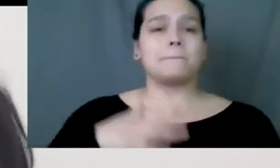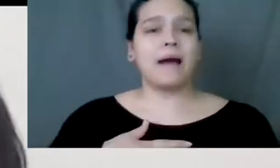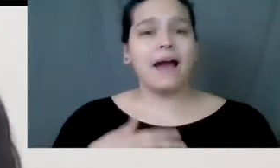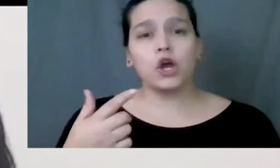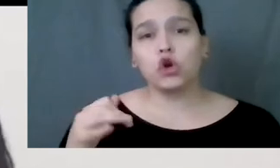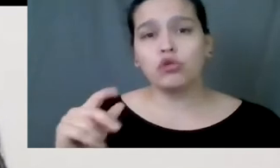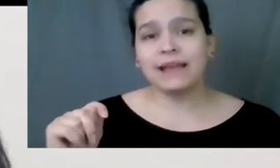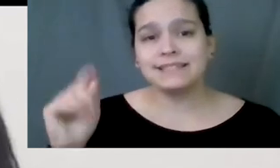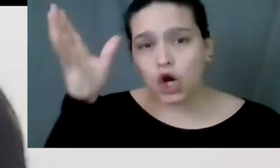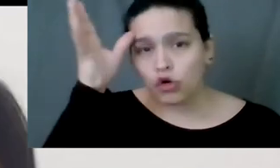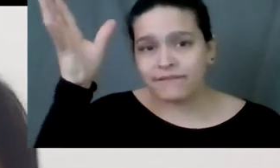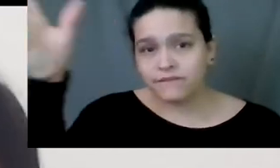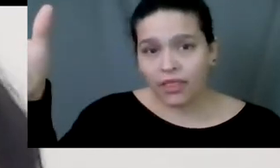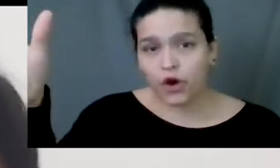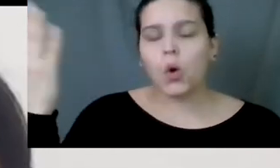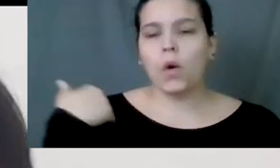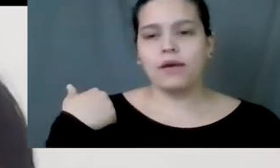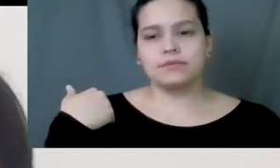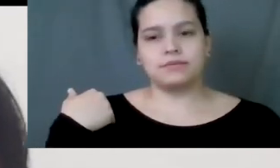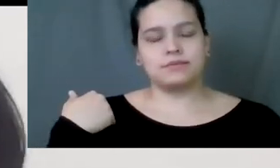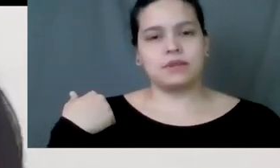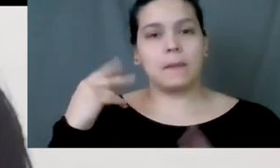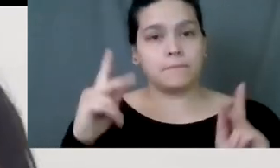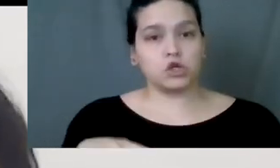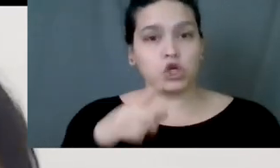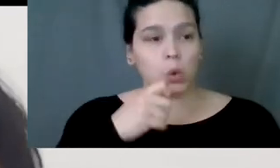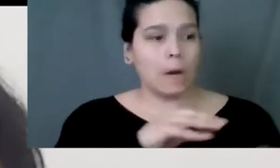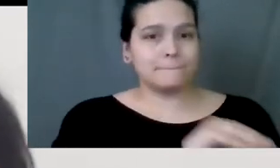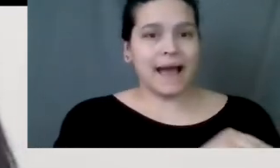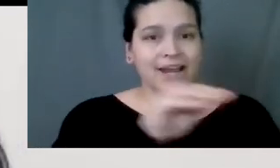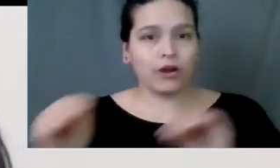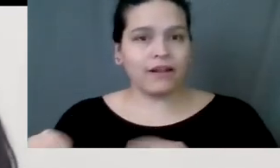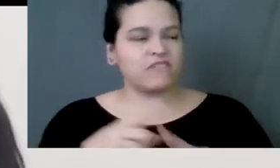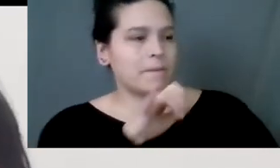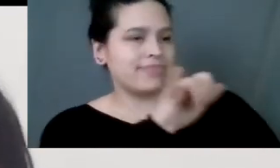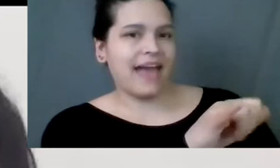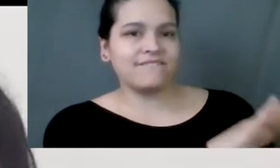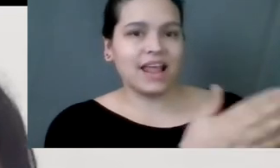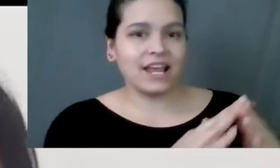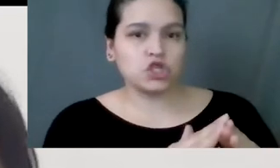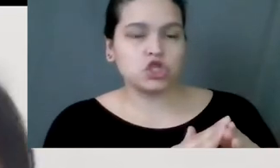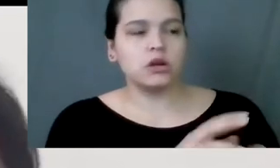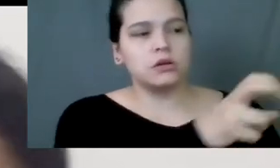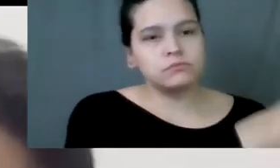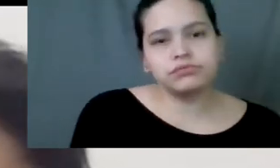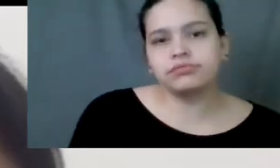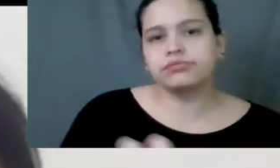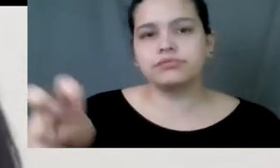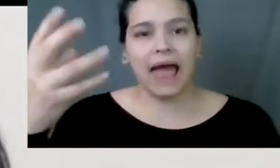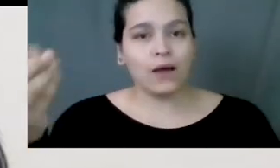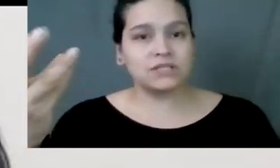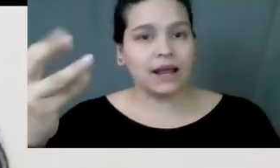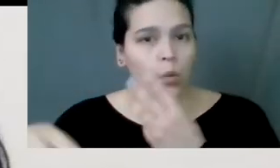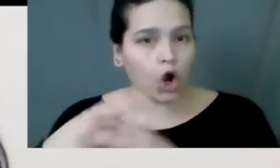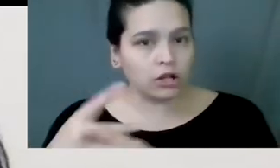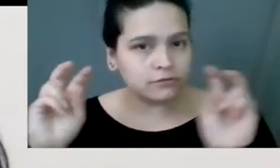was the person who migrated from that village to the outside world, let's say.